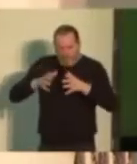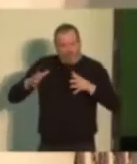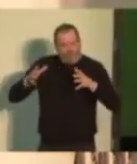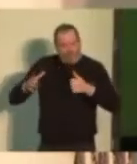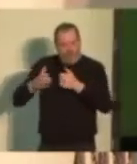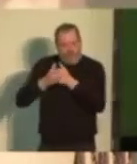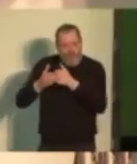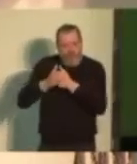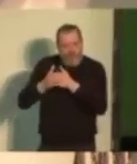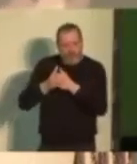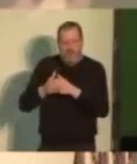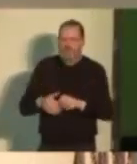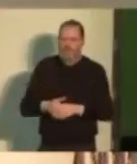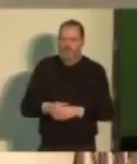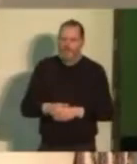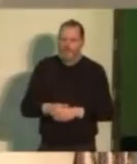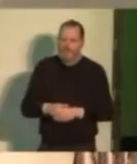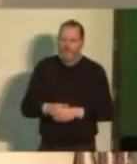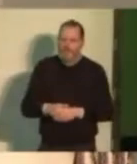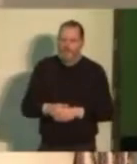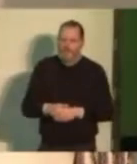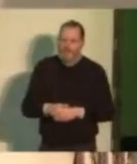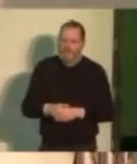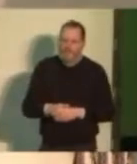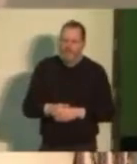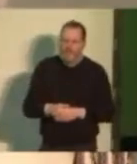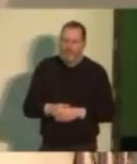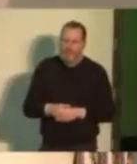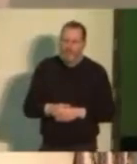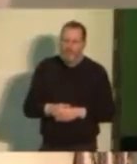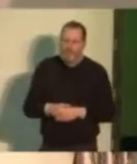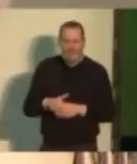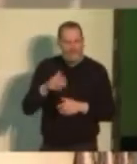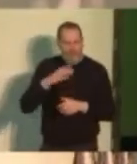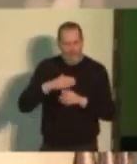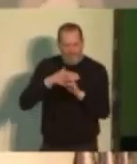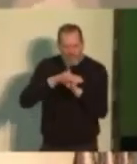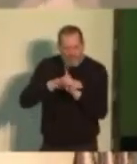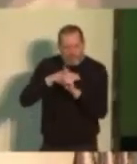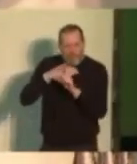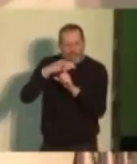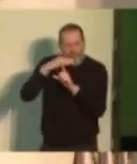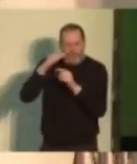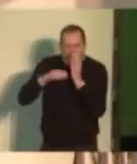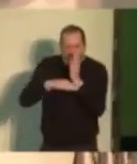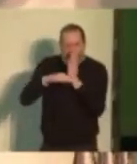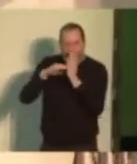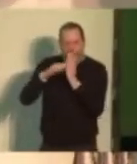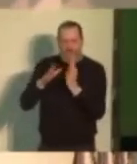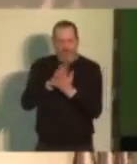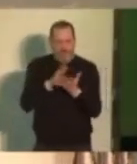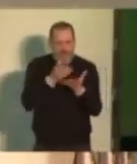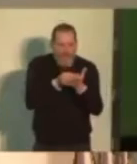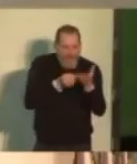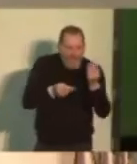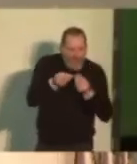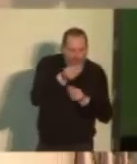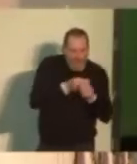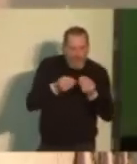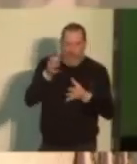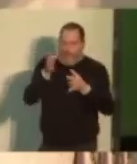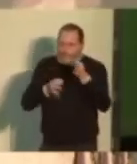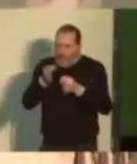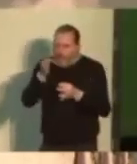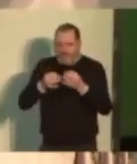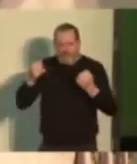trade unionists with the progressive movement to create an economic and political force of real